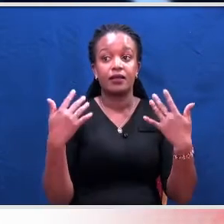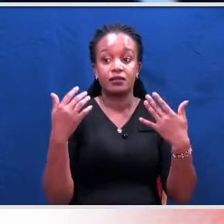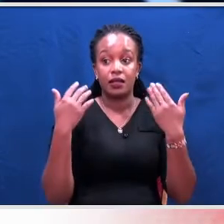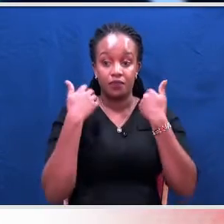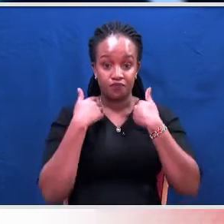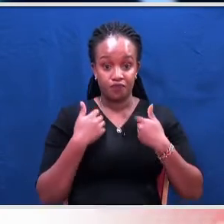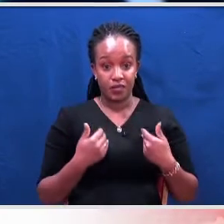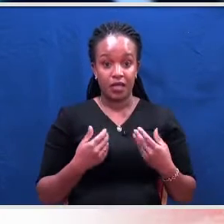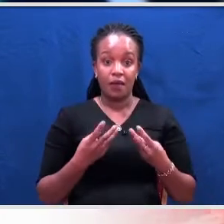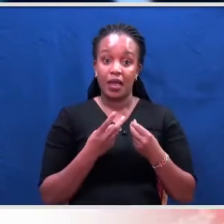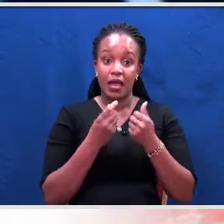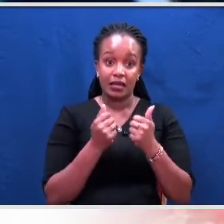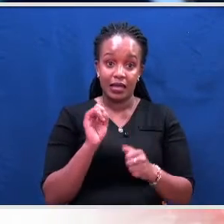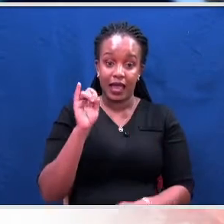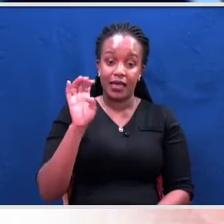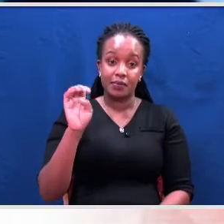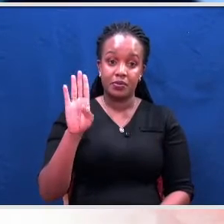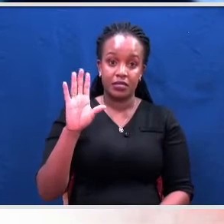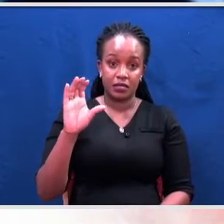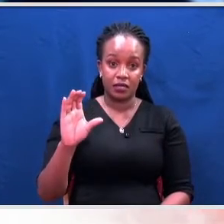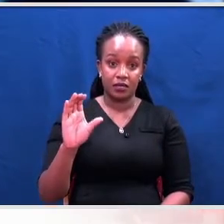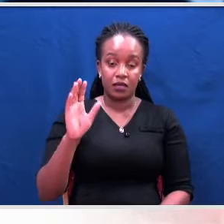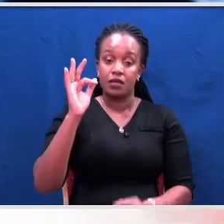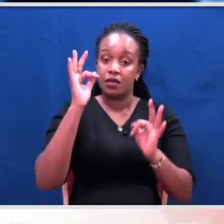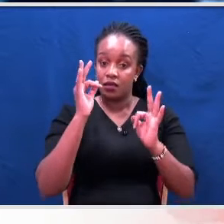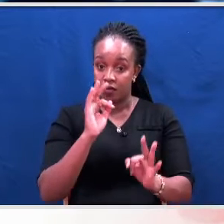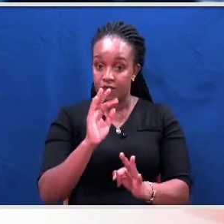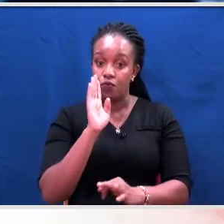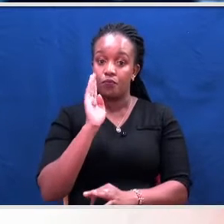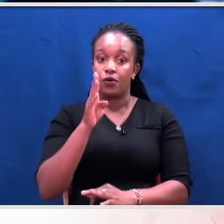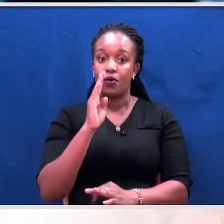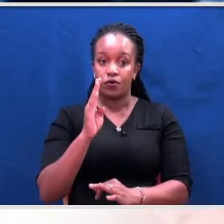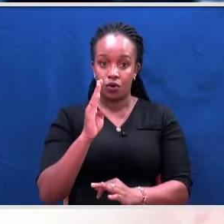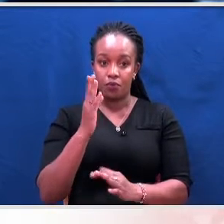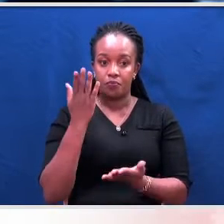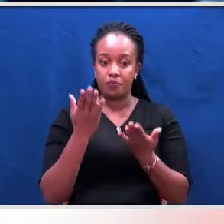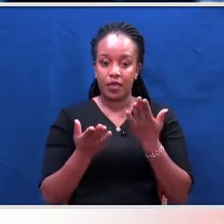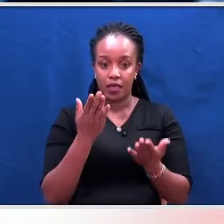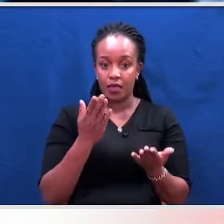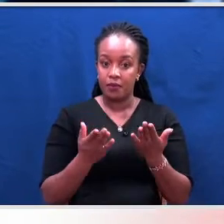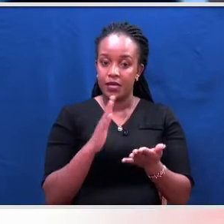urging you that you borrow a leaf from South Africa.